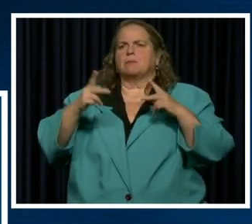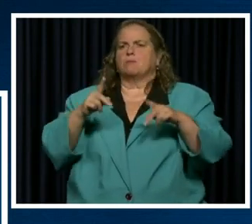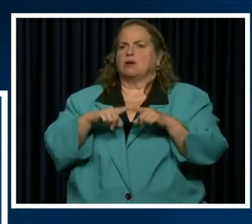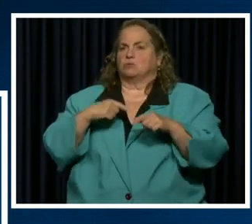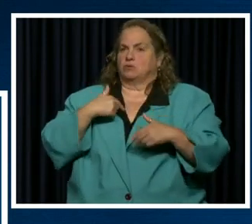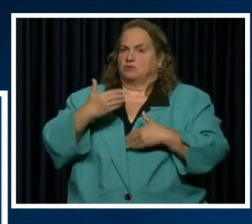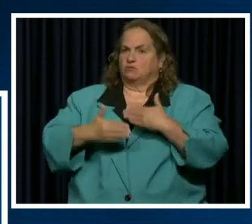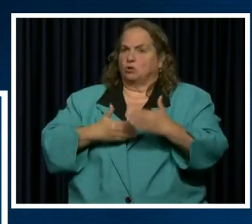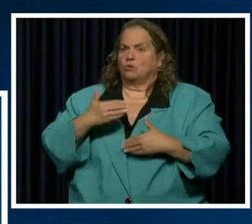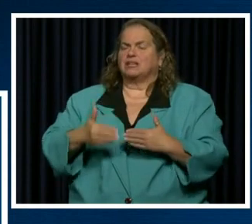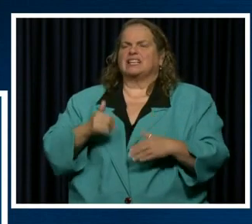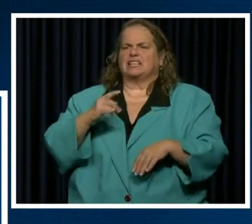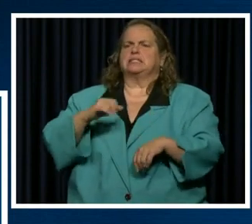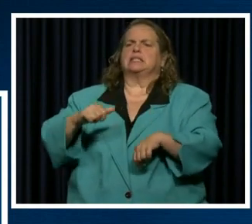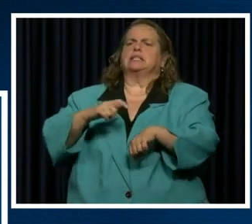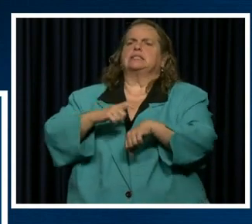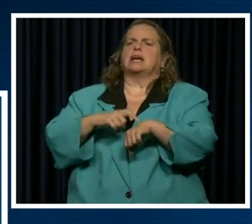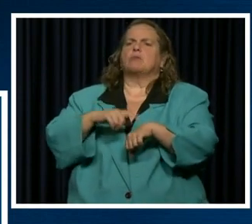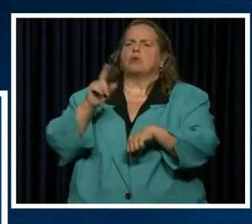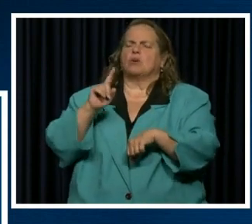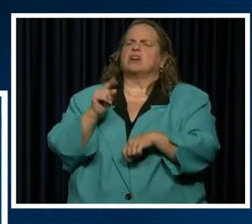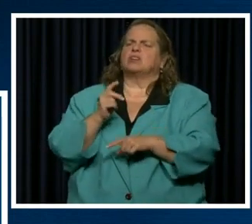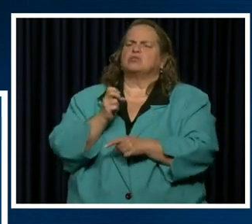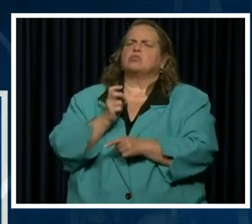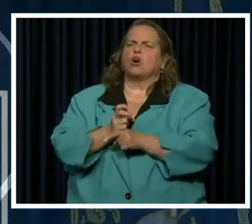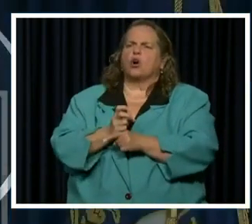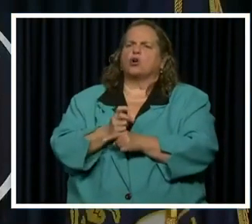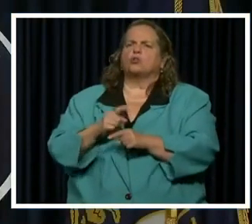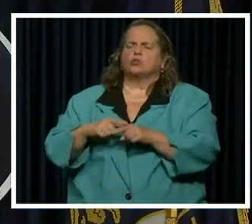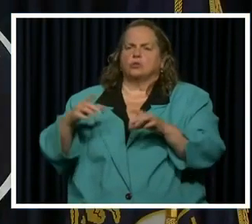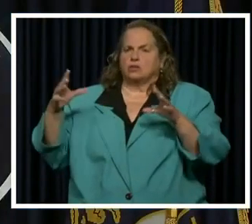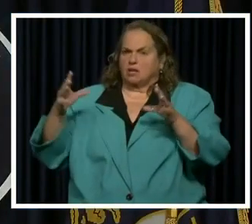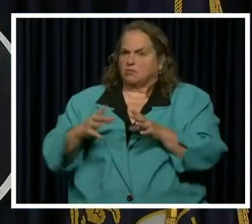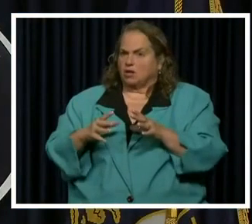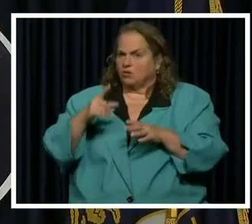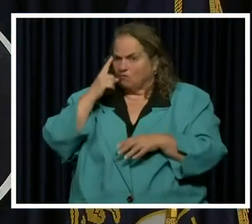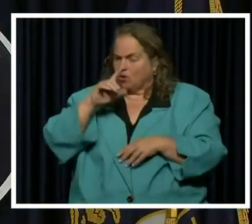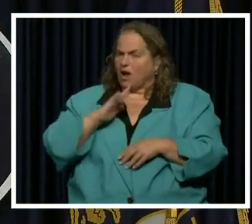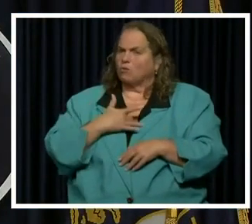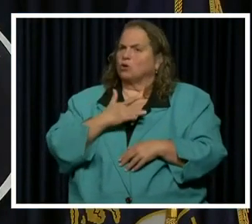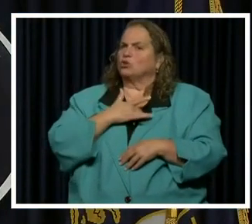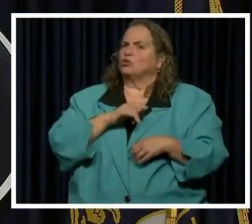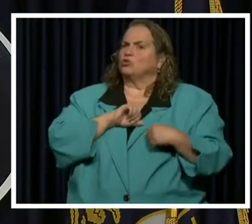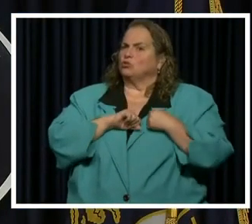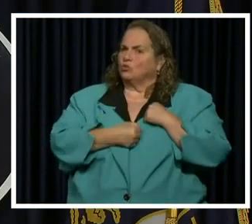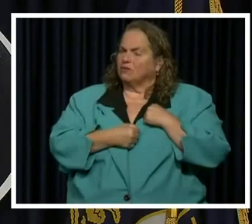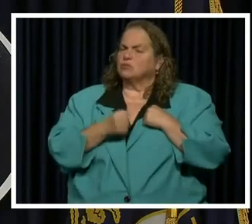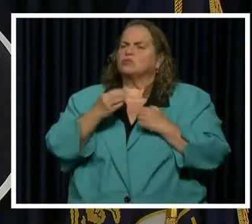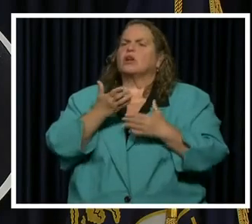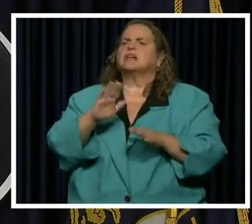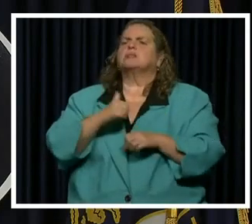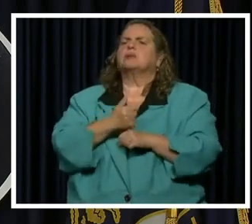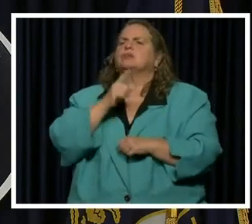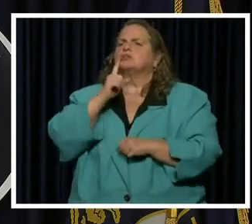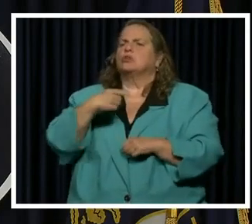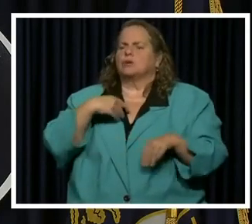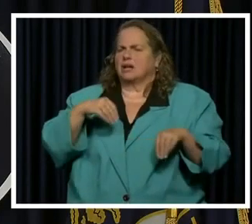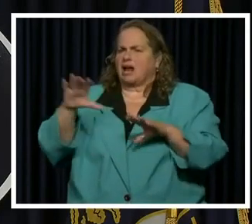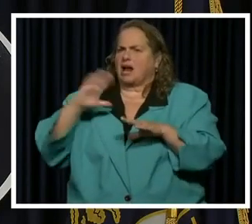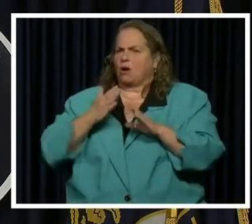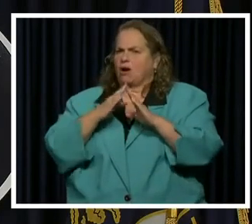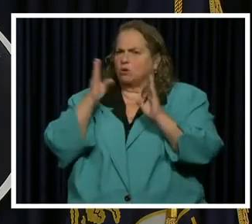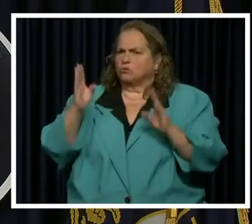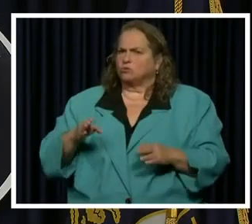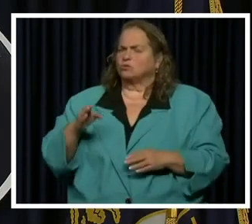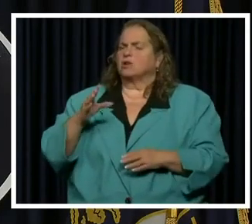a time where it's very hard to to come together for our grief. So let's make sure that we light our houses and